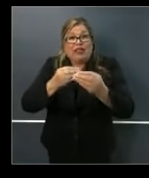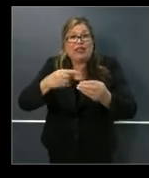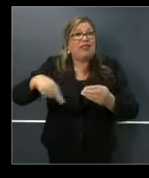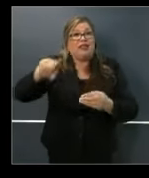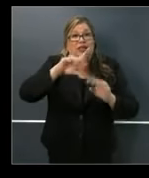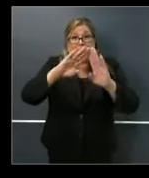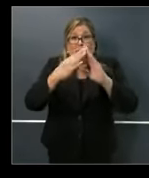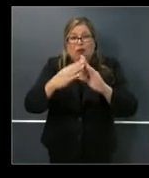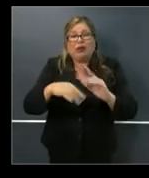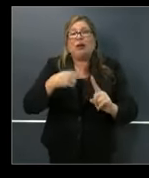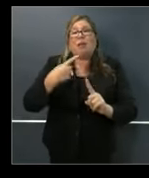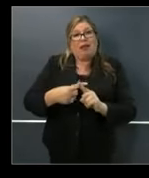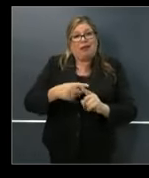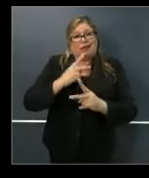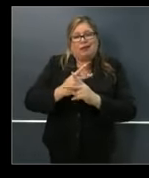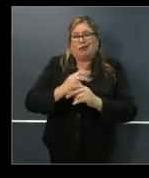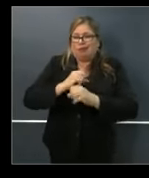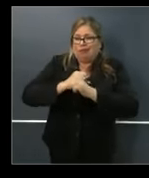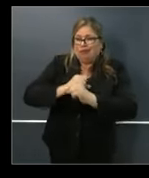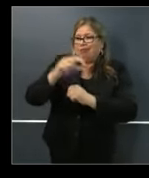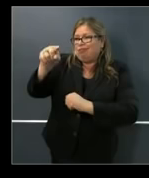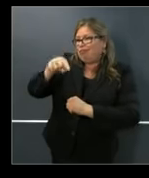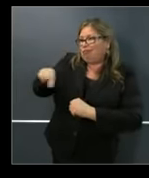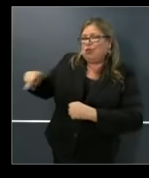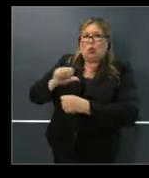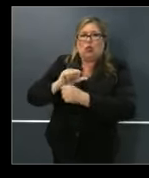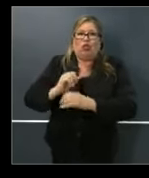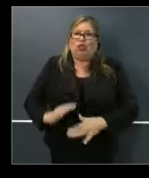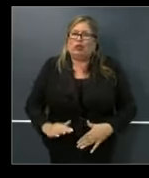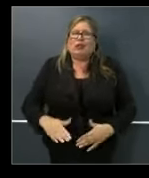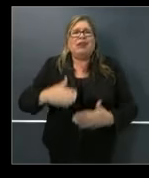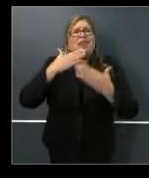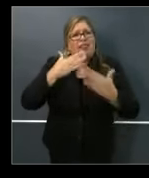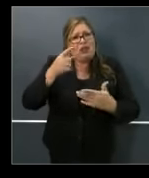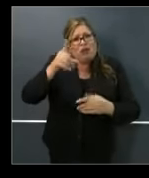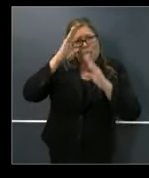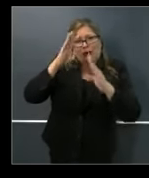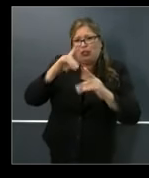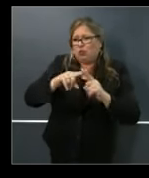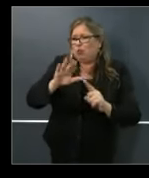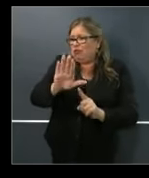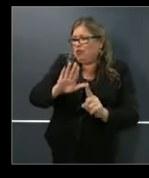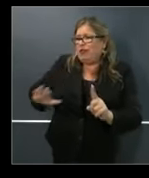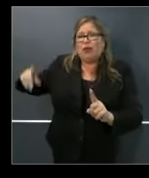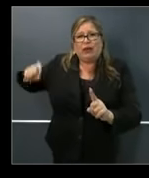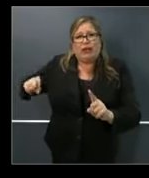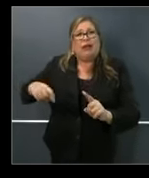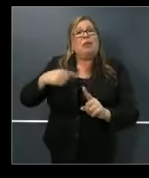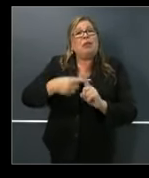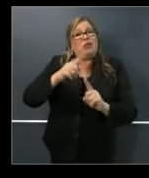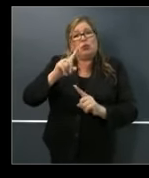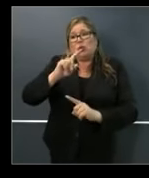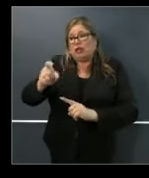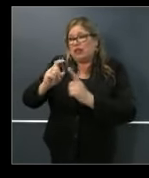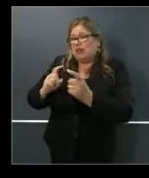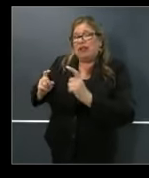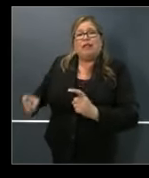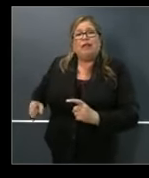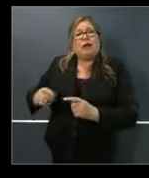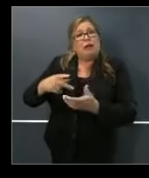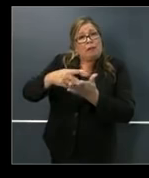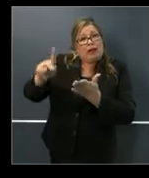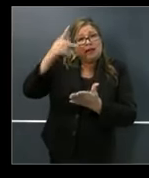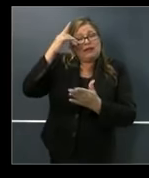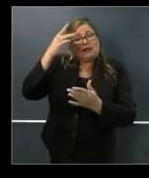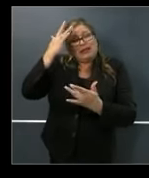Thank you again for listening to frontline workers and for granting paid sick leave to all of our food chain workers.